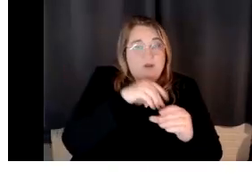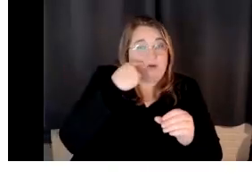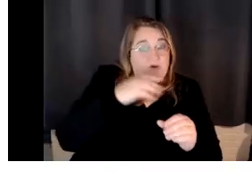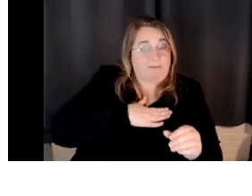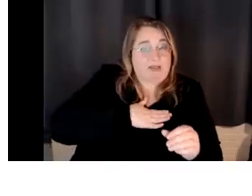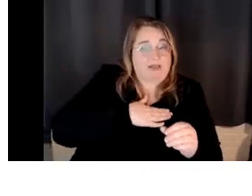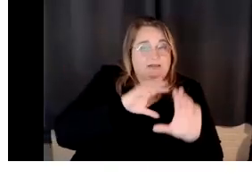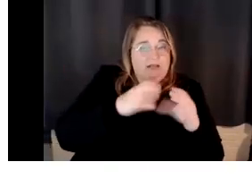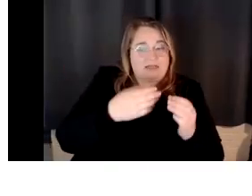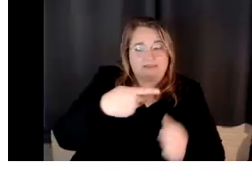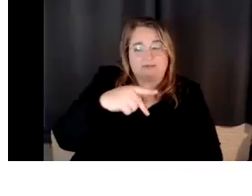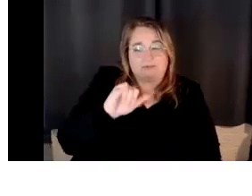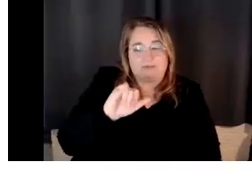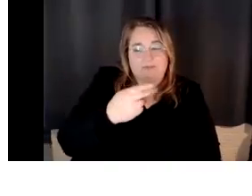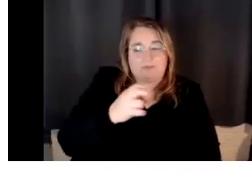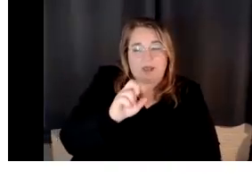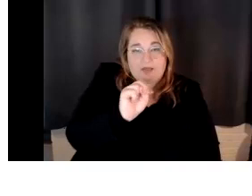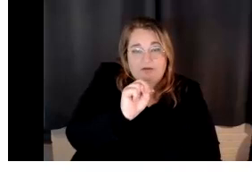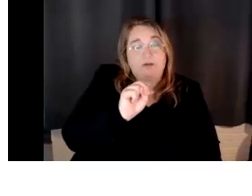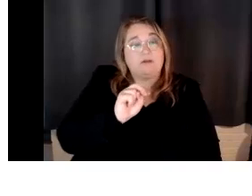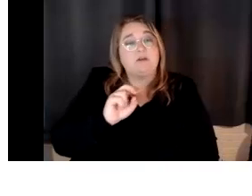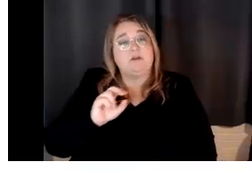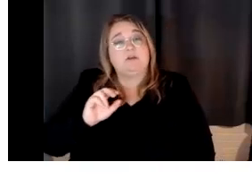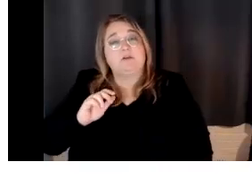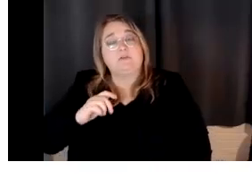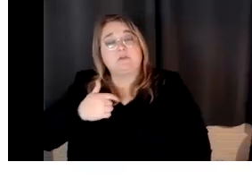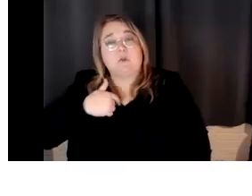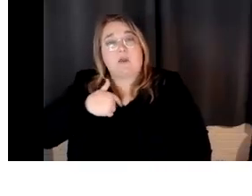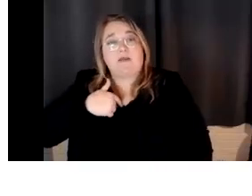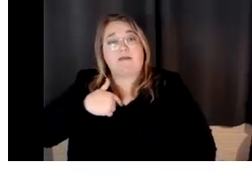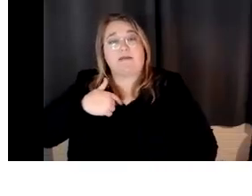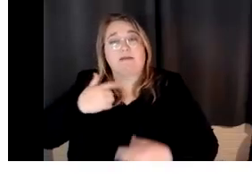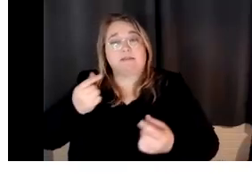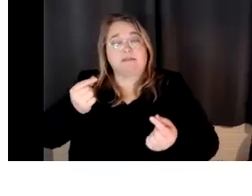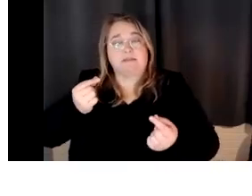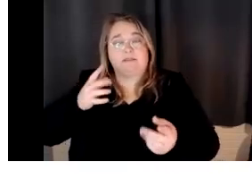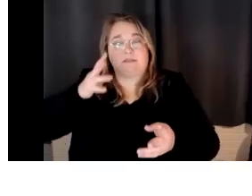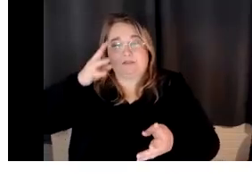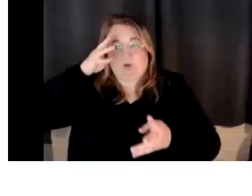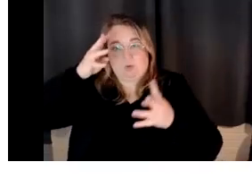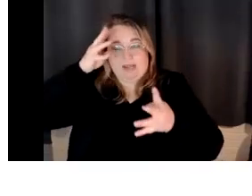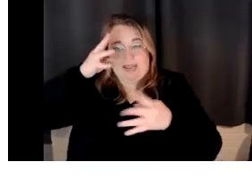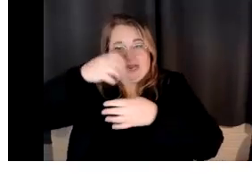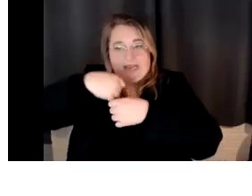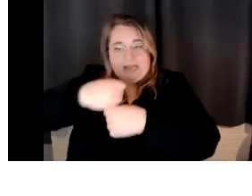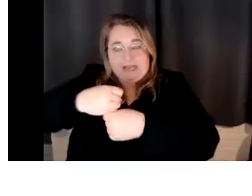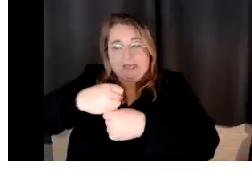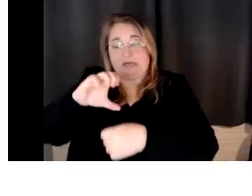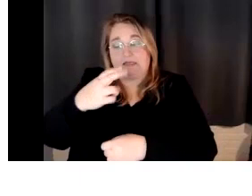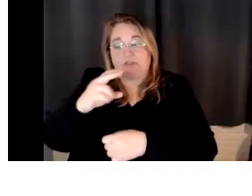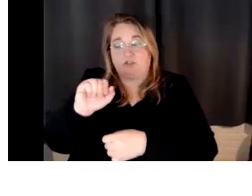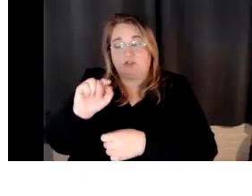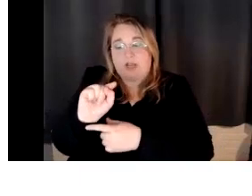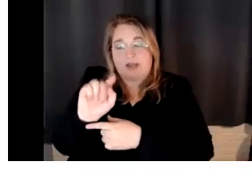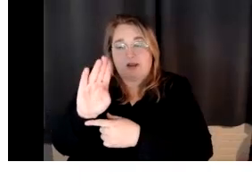was I created a chat bot and I need to figure out a way. Linda will give me resources. think to, to host